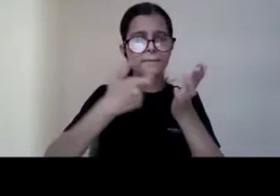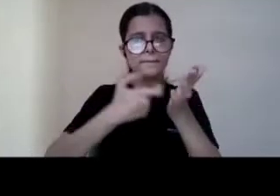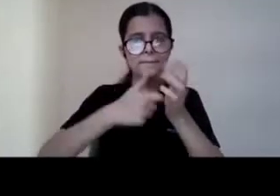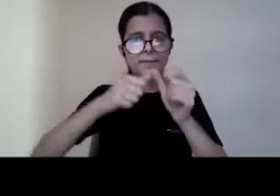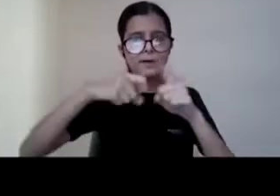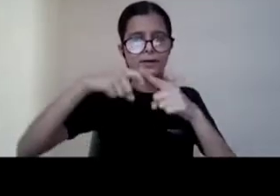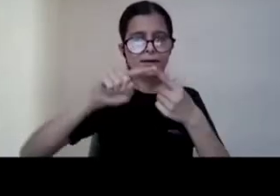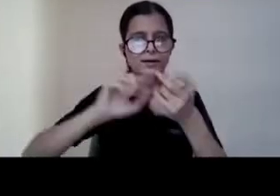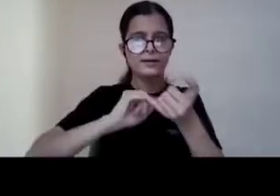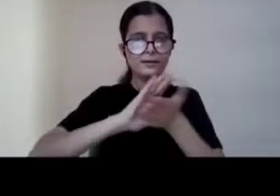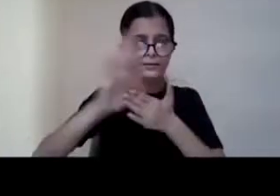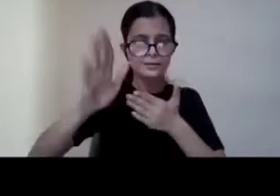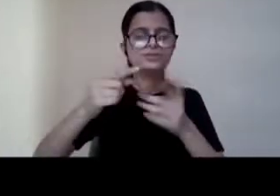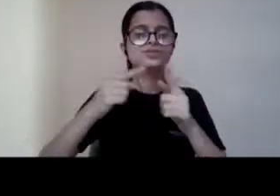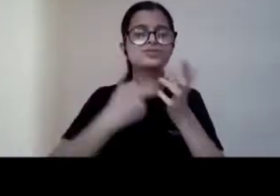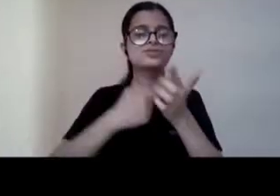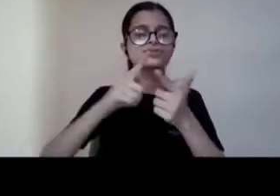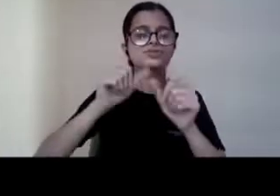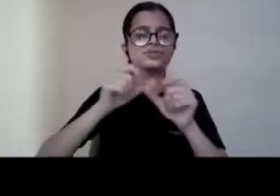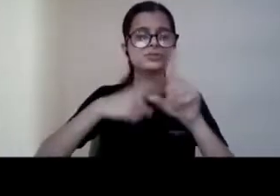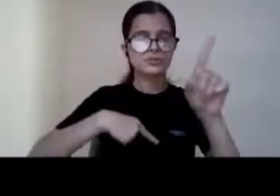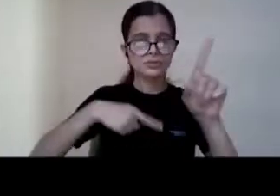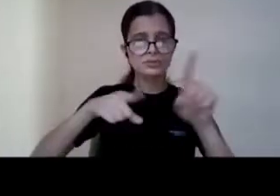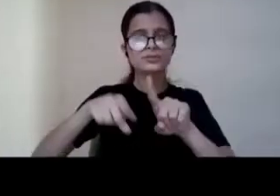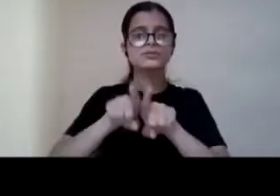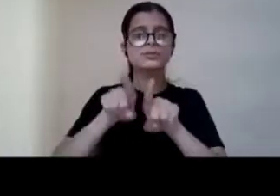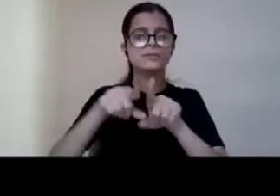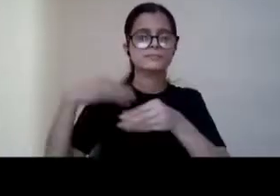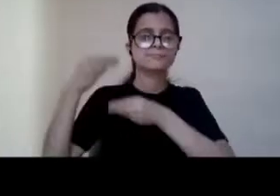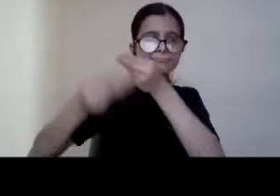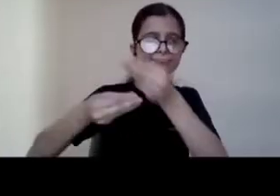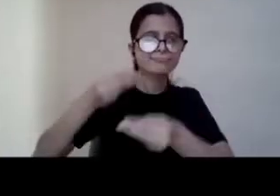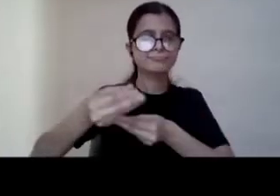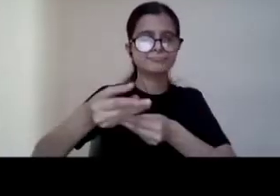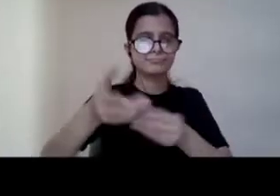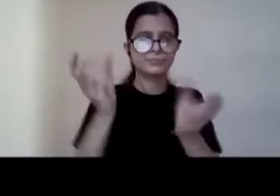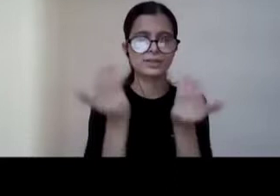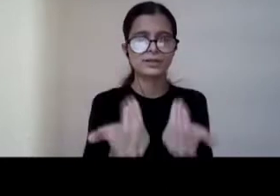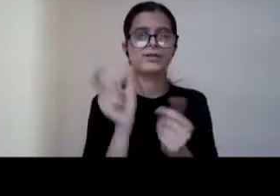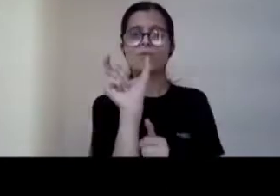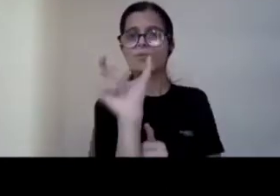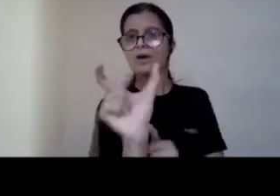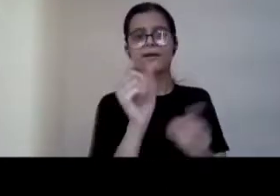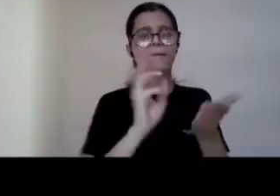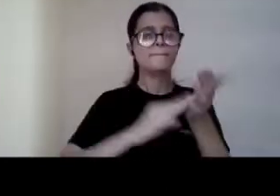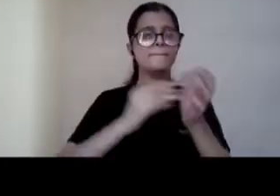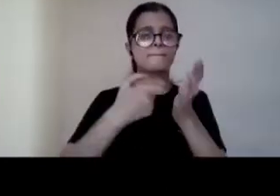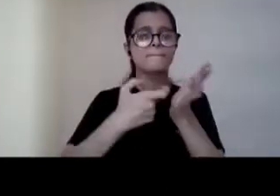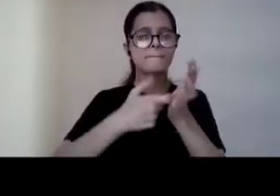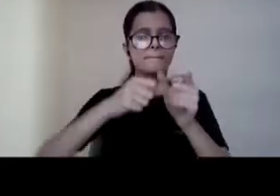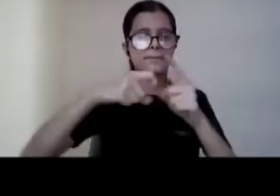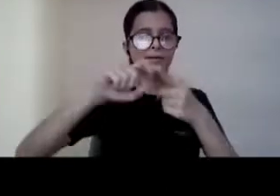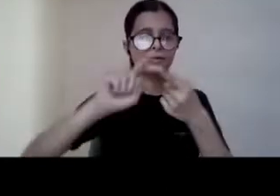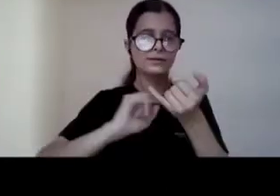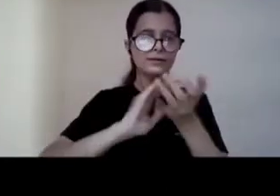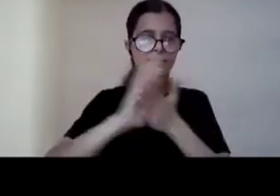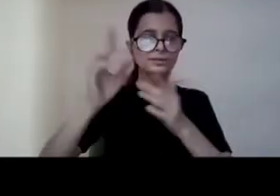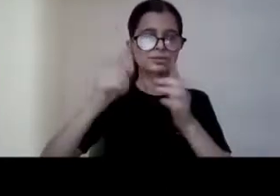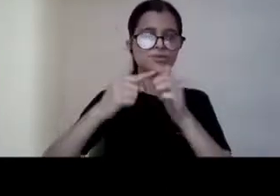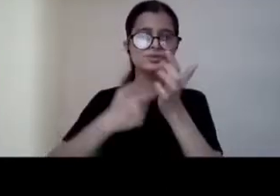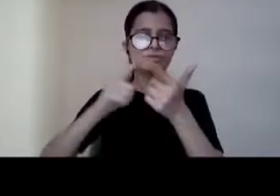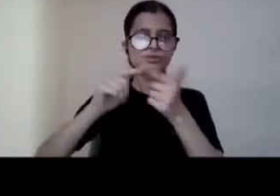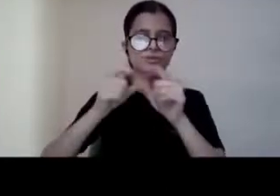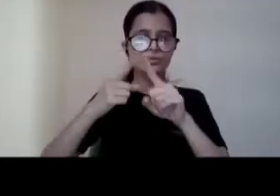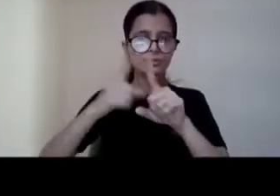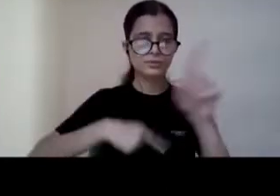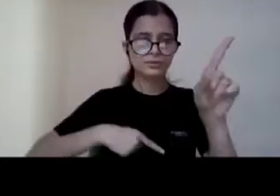this treaty is now called the marrakesh treaty um the the requirement for